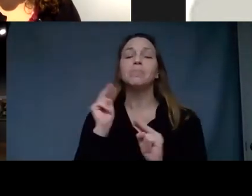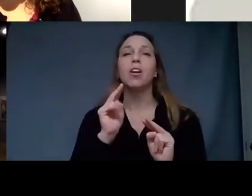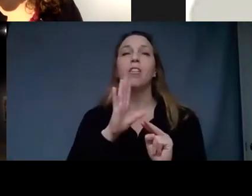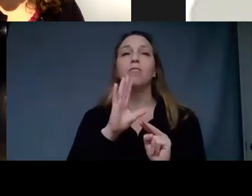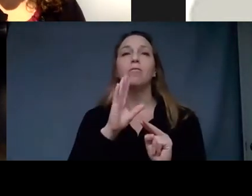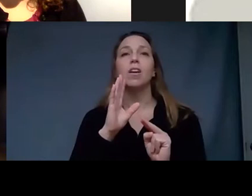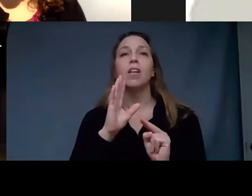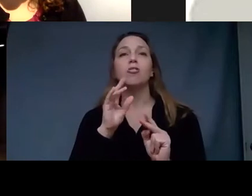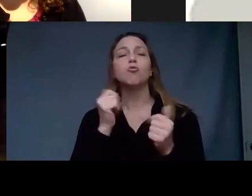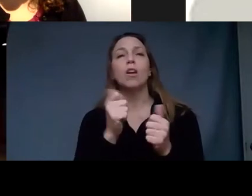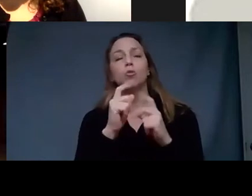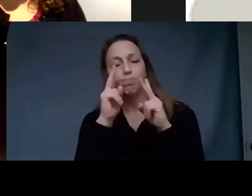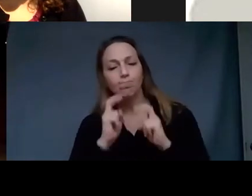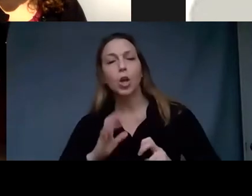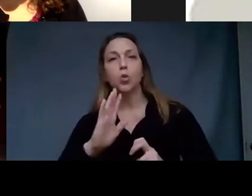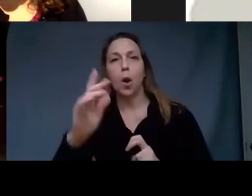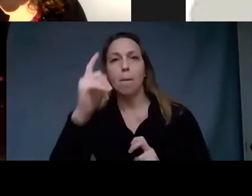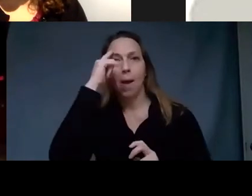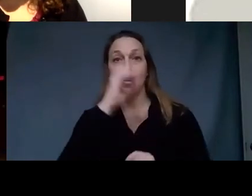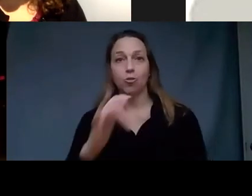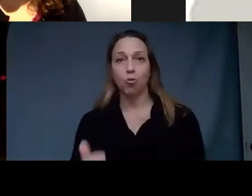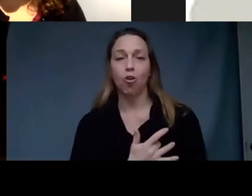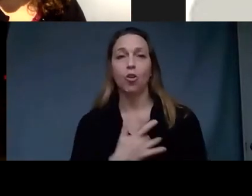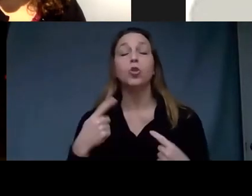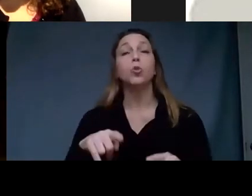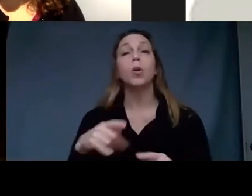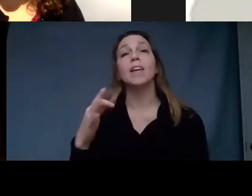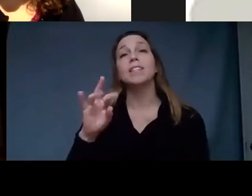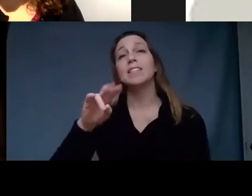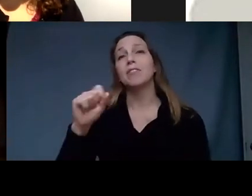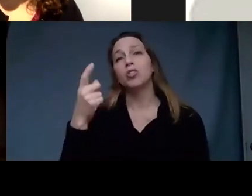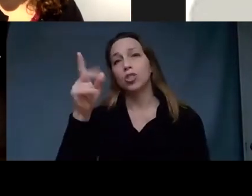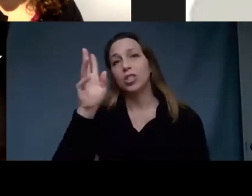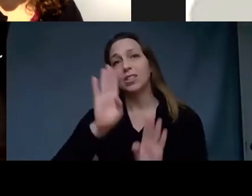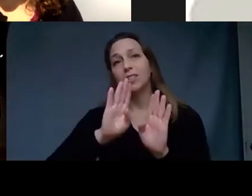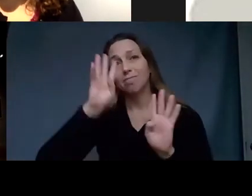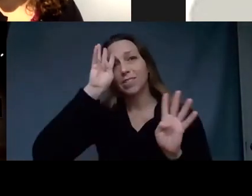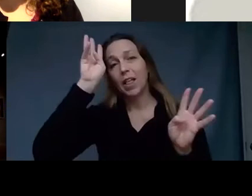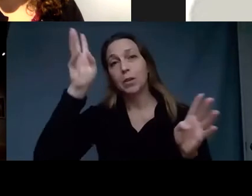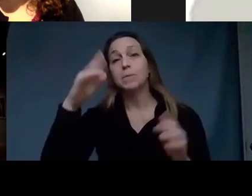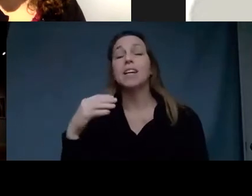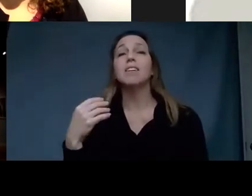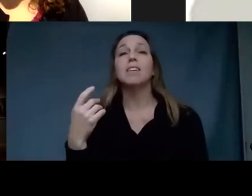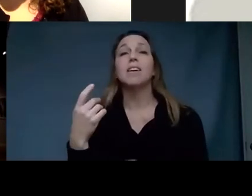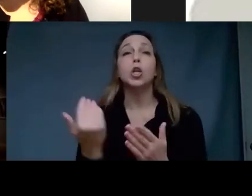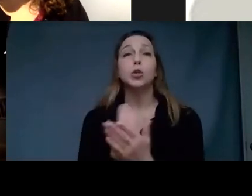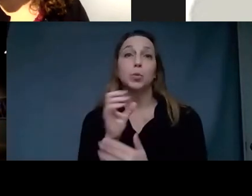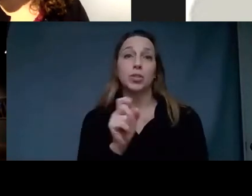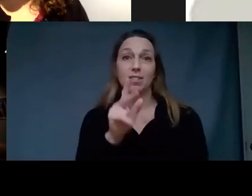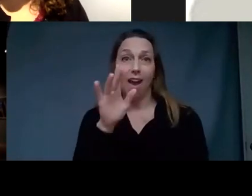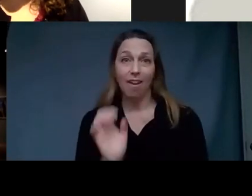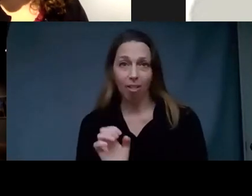heart. During the 1970s, Lyshak developed a style of painting that deviated from the prevailing trends of